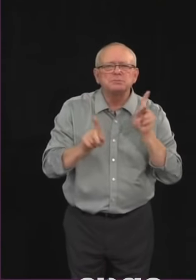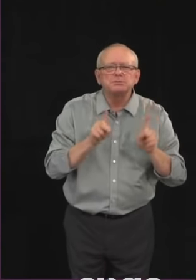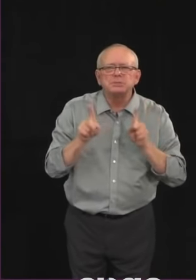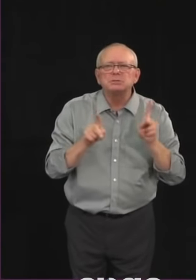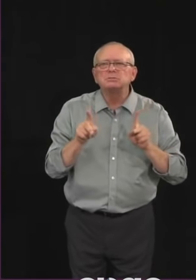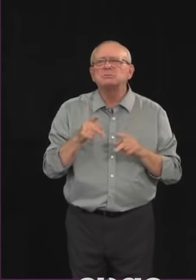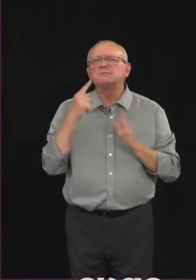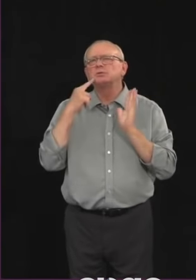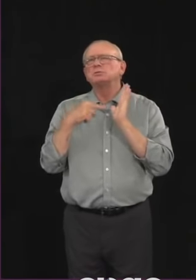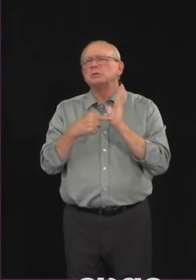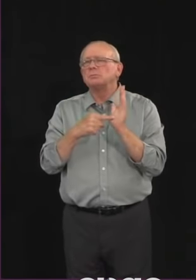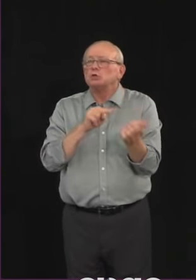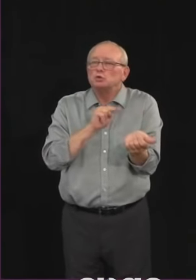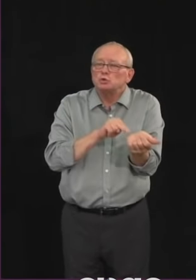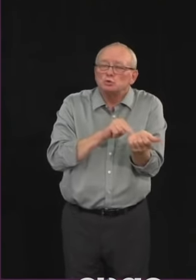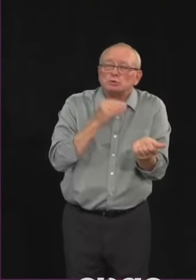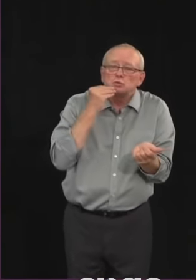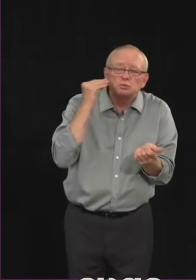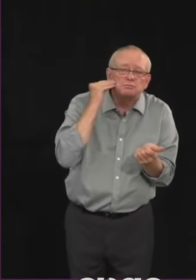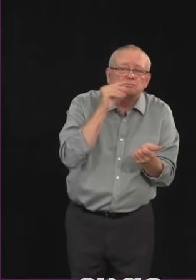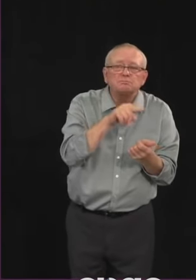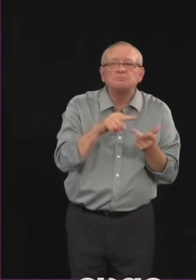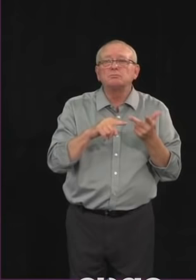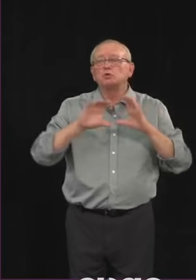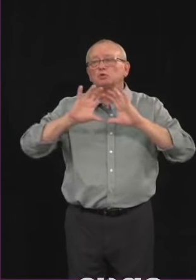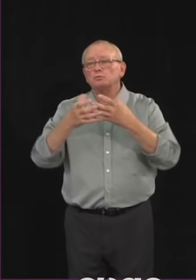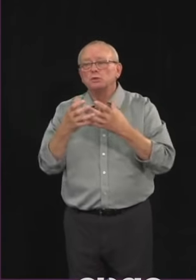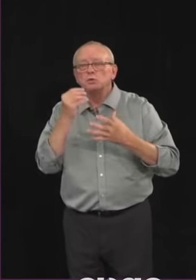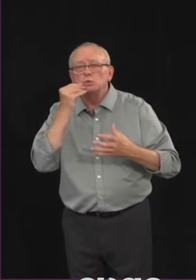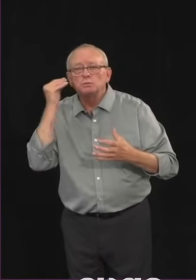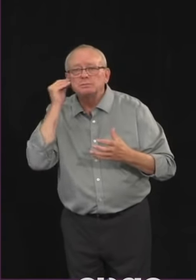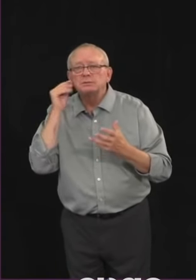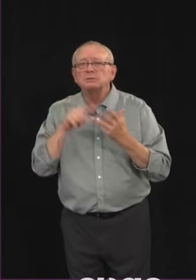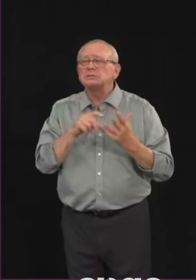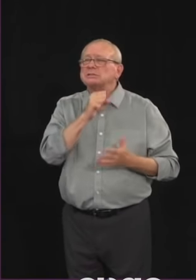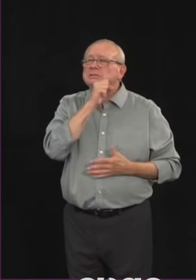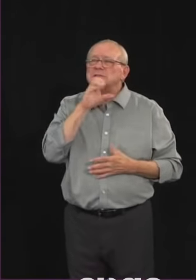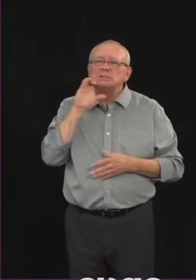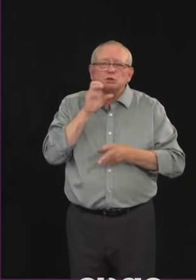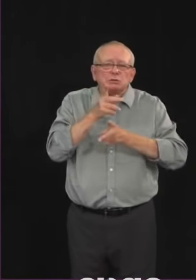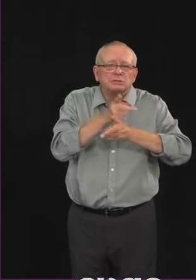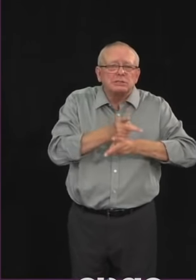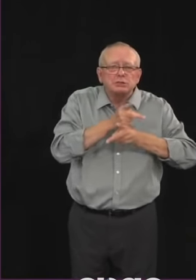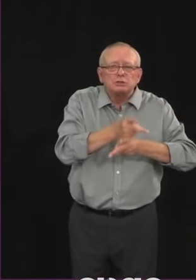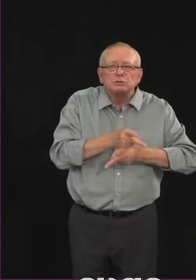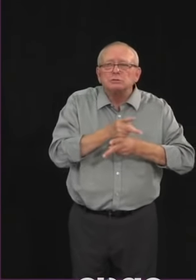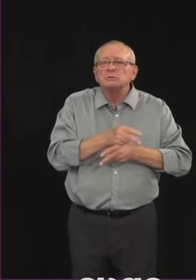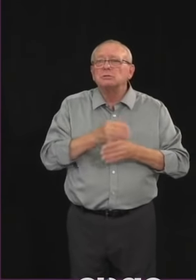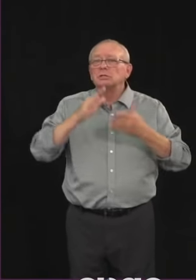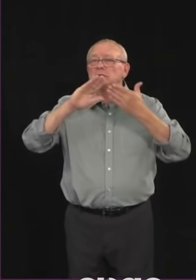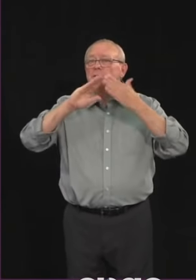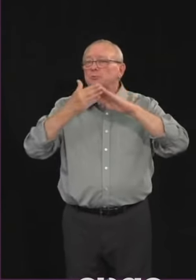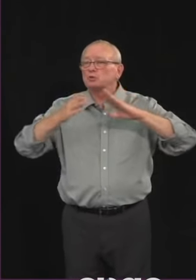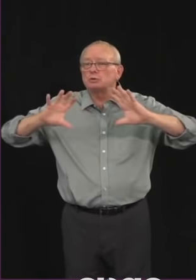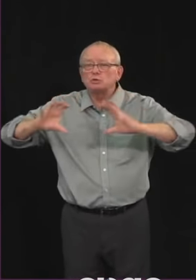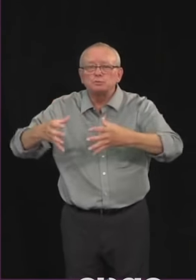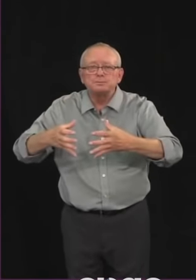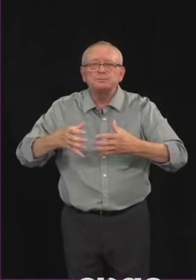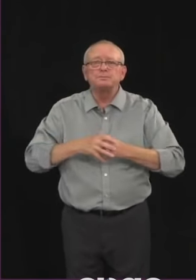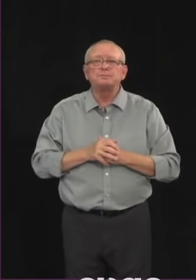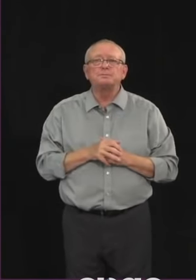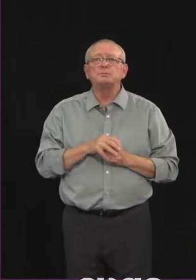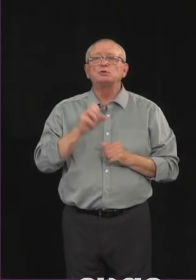and supportive living facilities, other seniors facilities, community groups and social service organizations throughout the province.